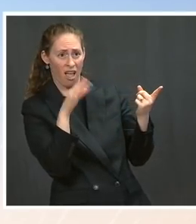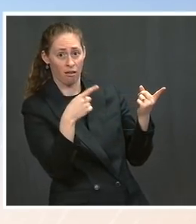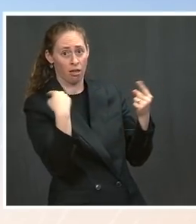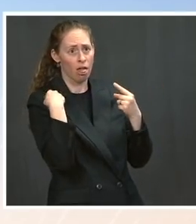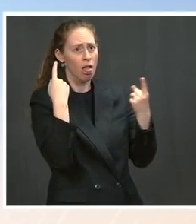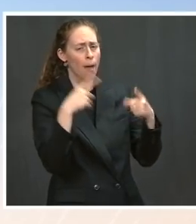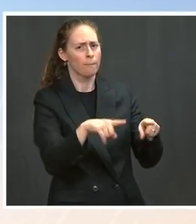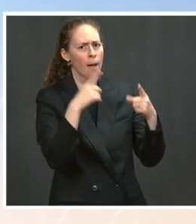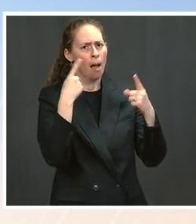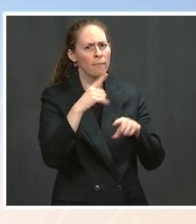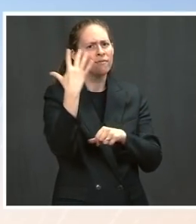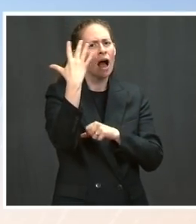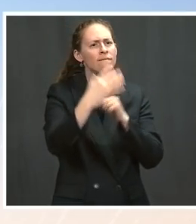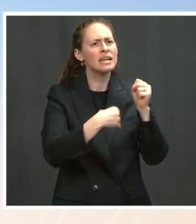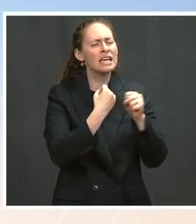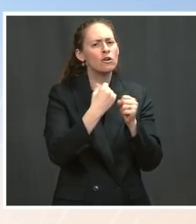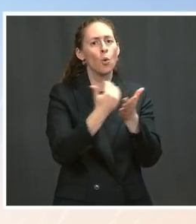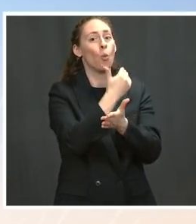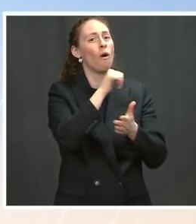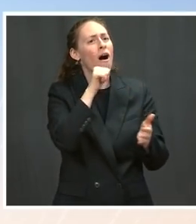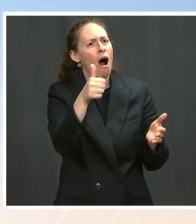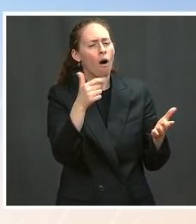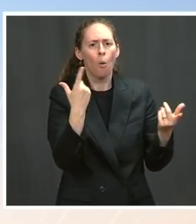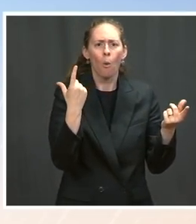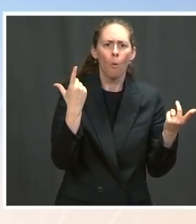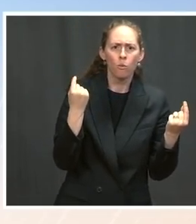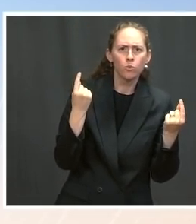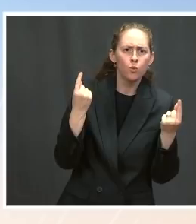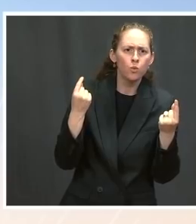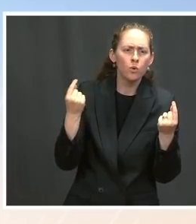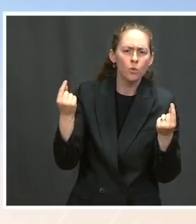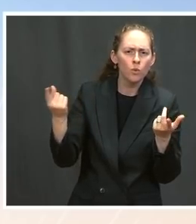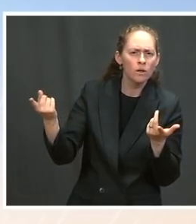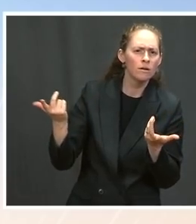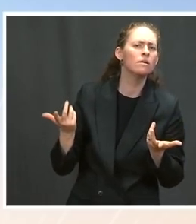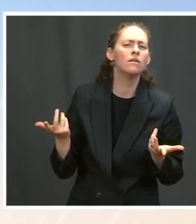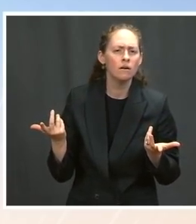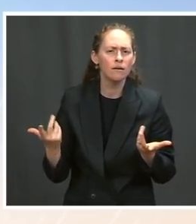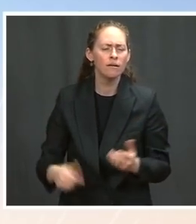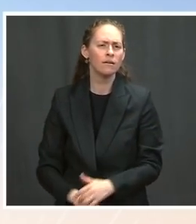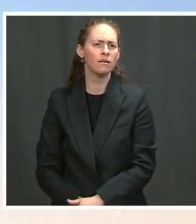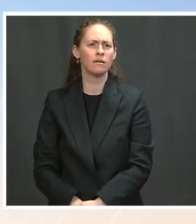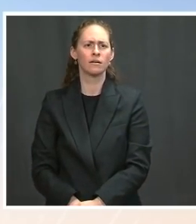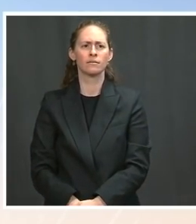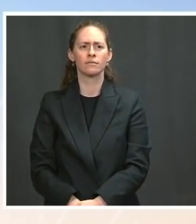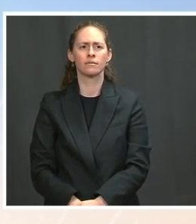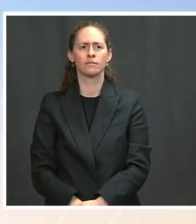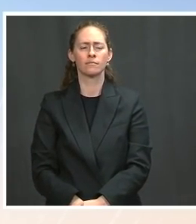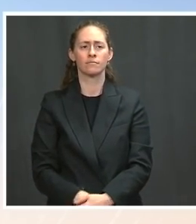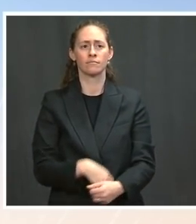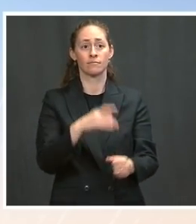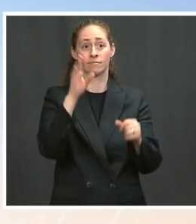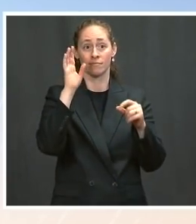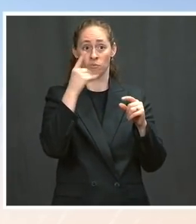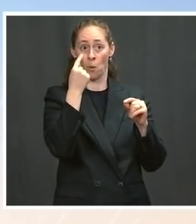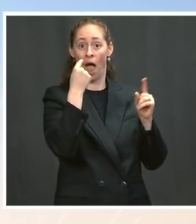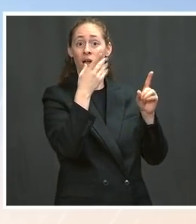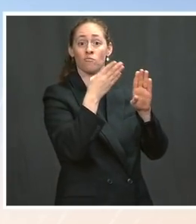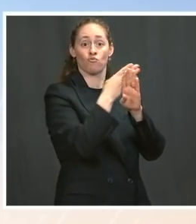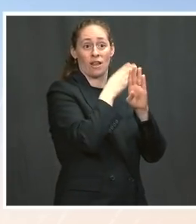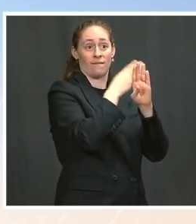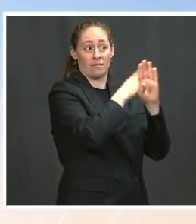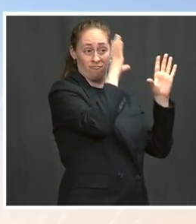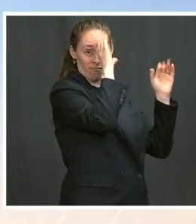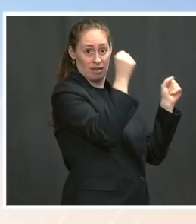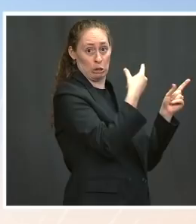to try to get to the bottom? Ms. Well, I can't obviously speak to what the last administration did or didn't do. What I can tell you is that our team is